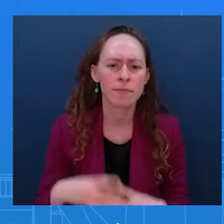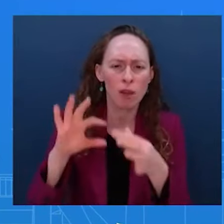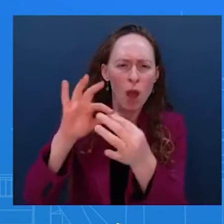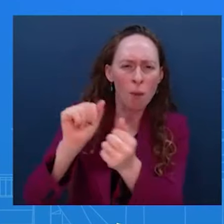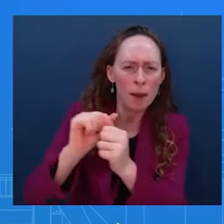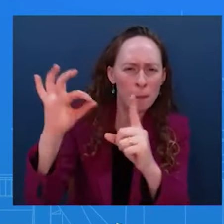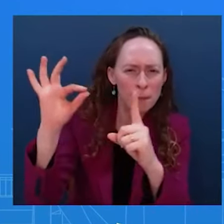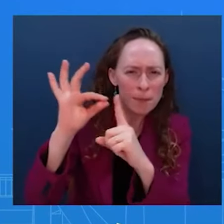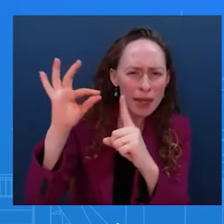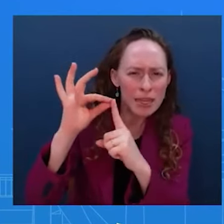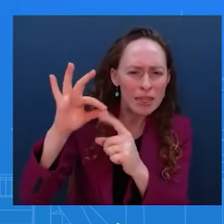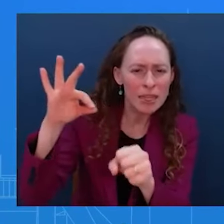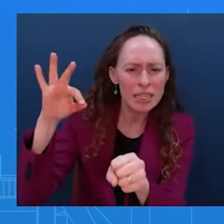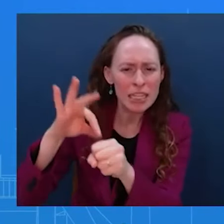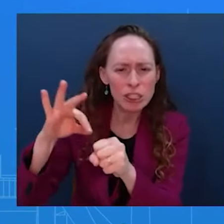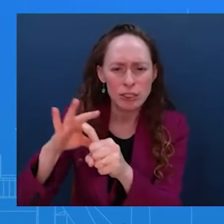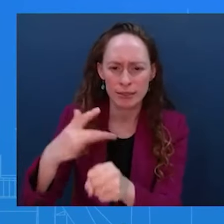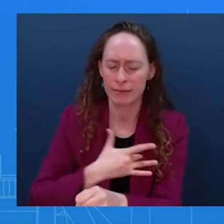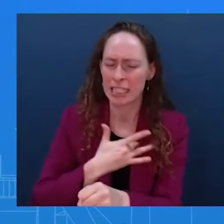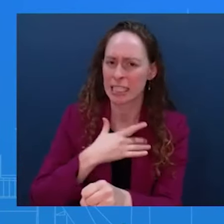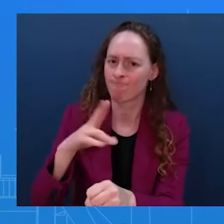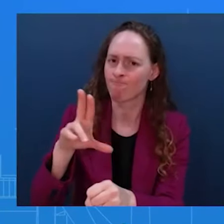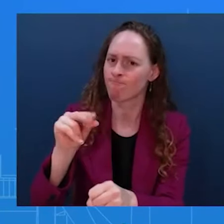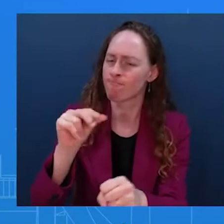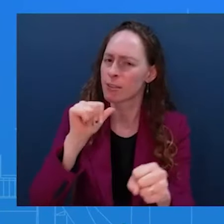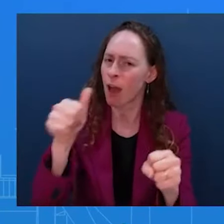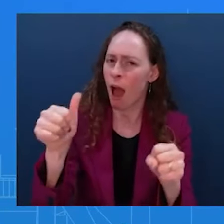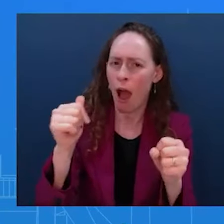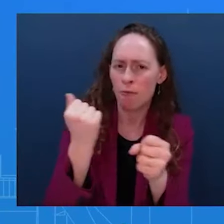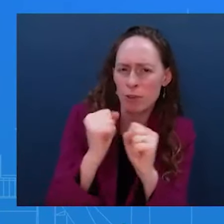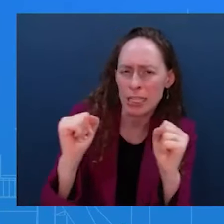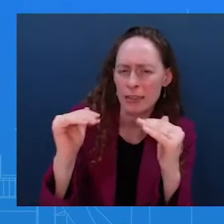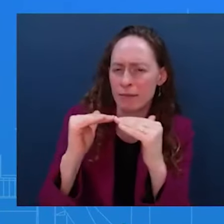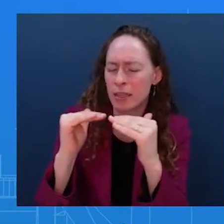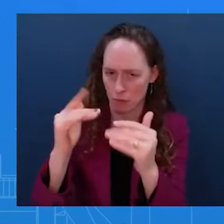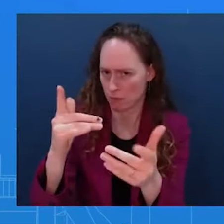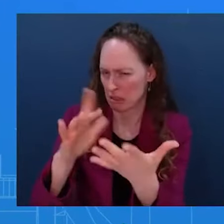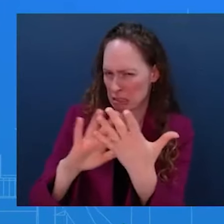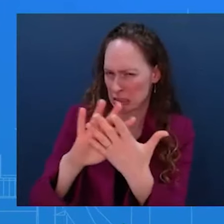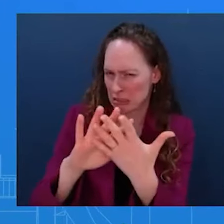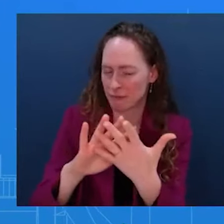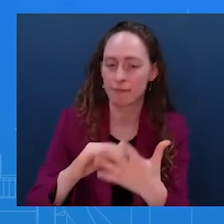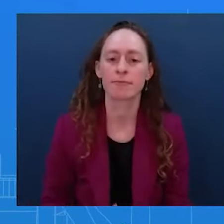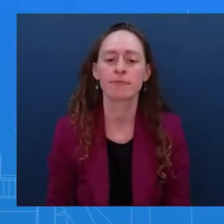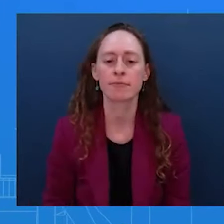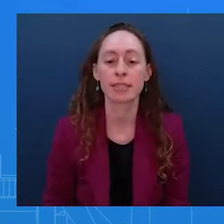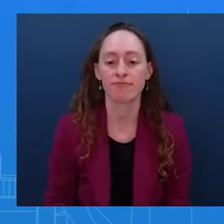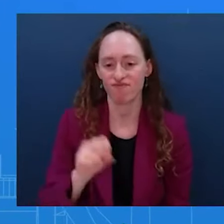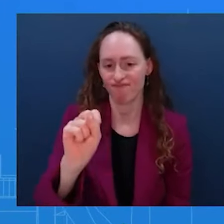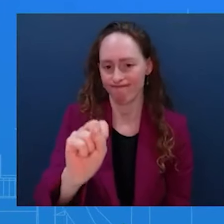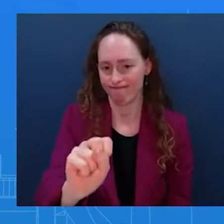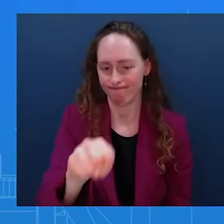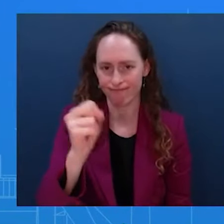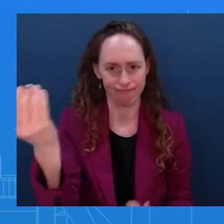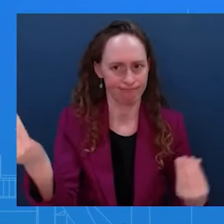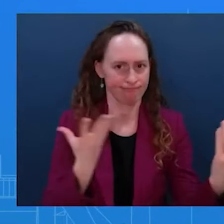not been respected there? We're concerned, and we share concerns, about some of the reports that we've heard coming out of Pakistan in